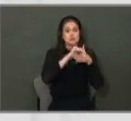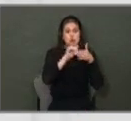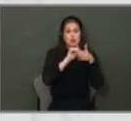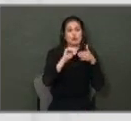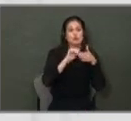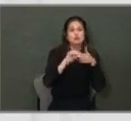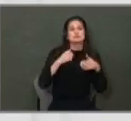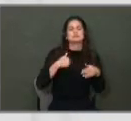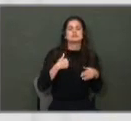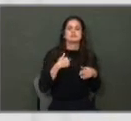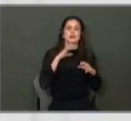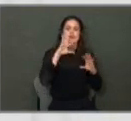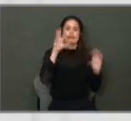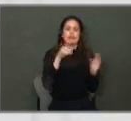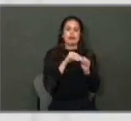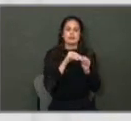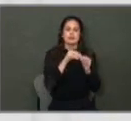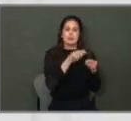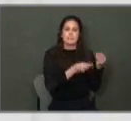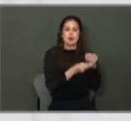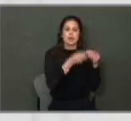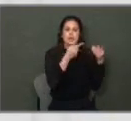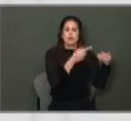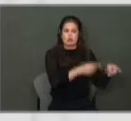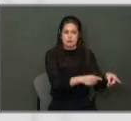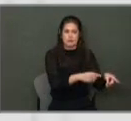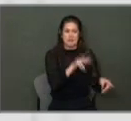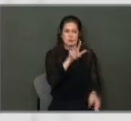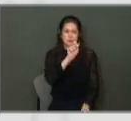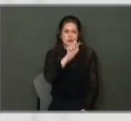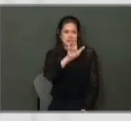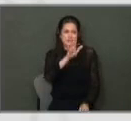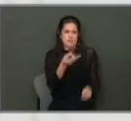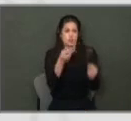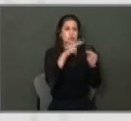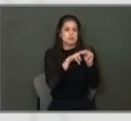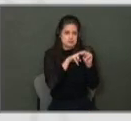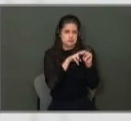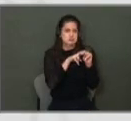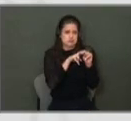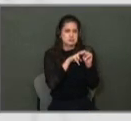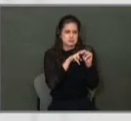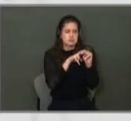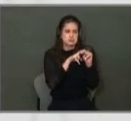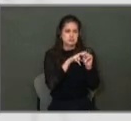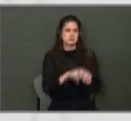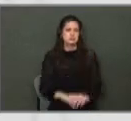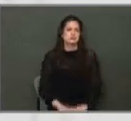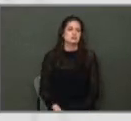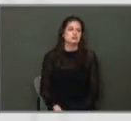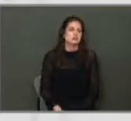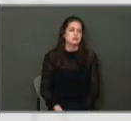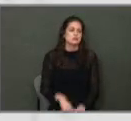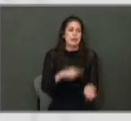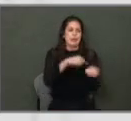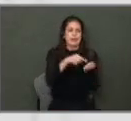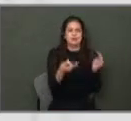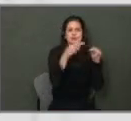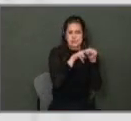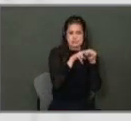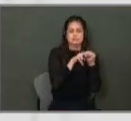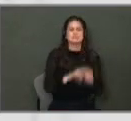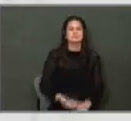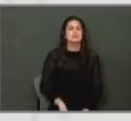bargaining agreement with the Police Officers Association, the 3.5% wage adjustment for them. And then we'll be